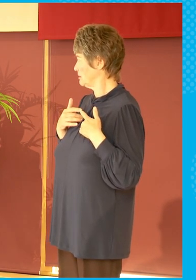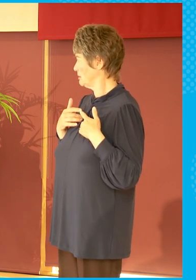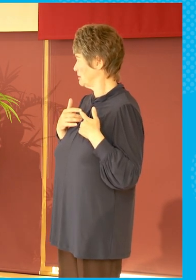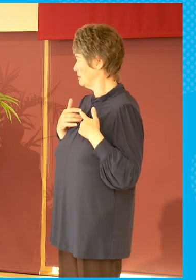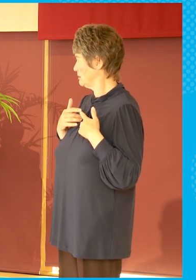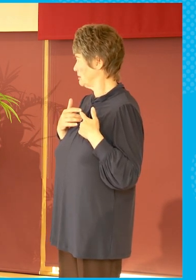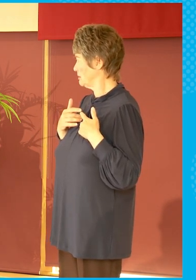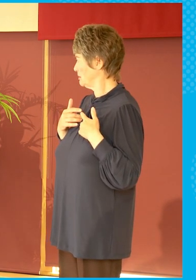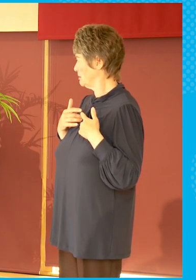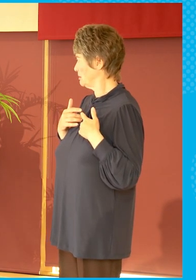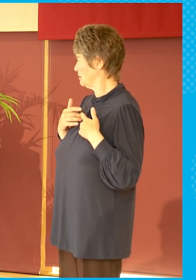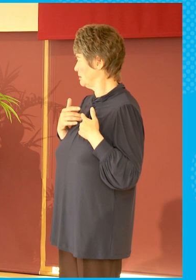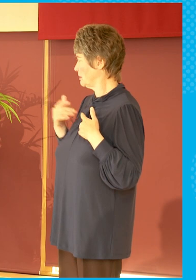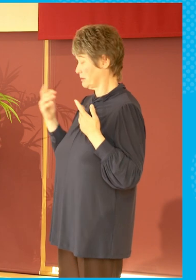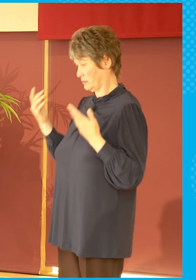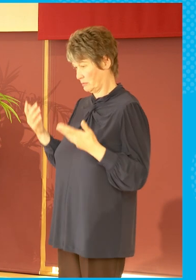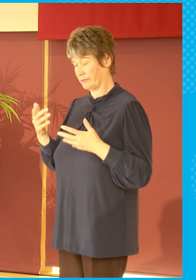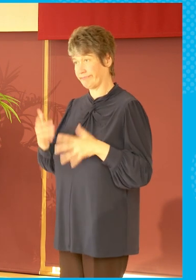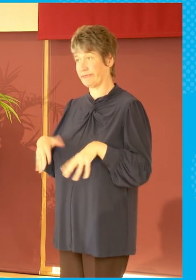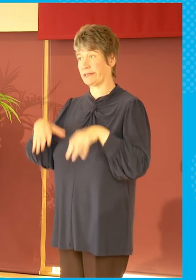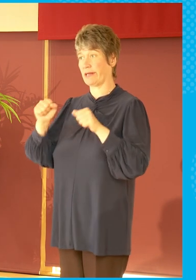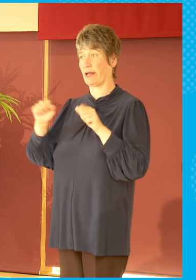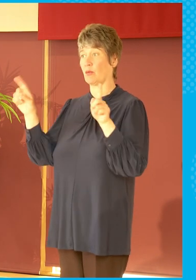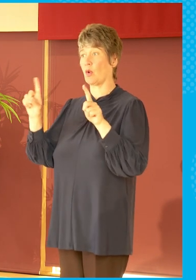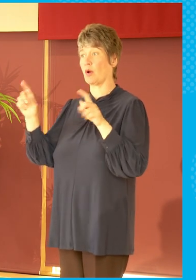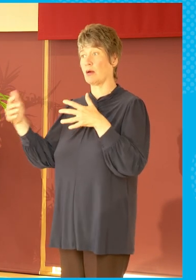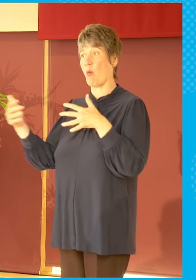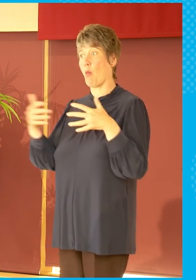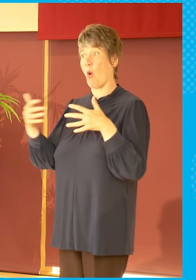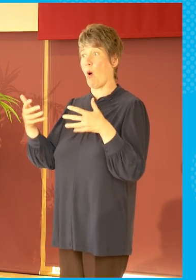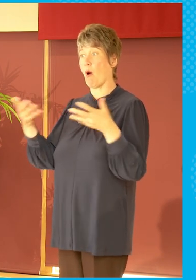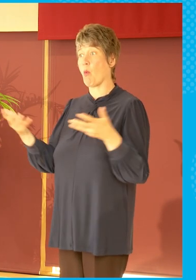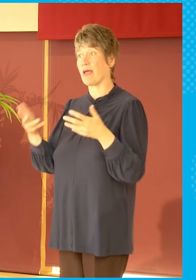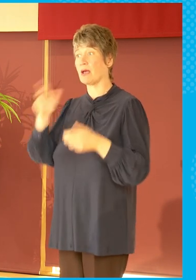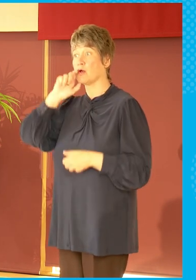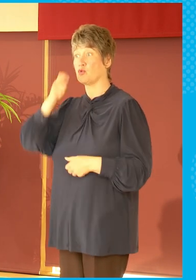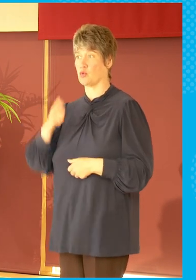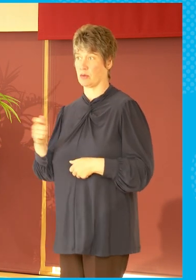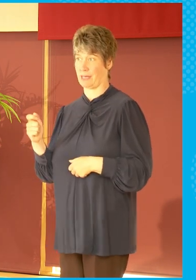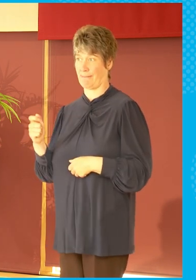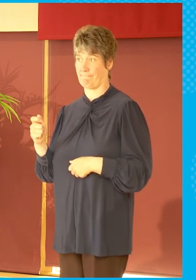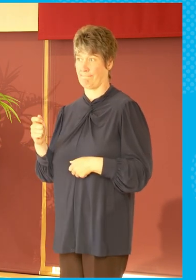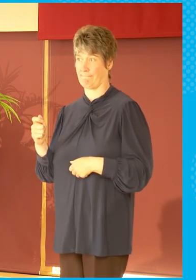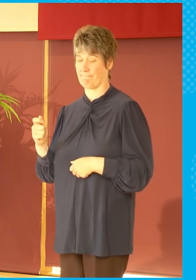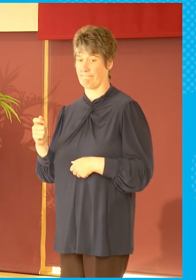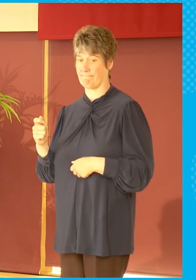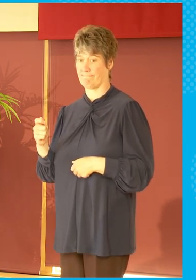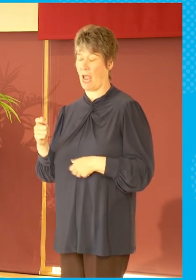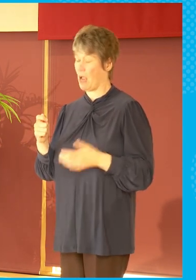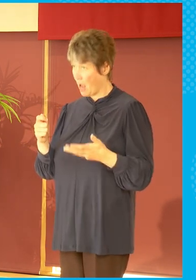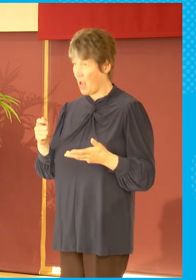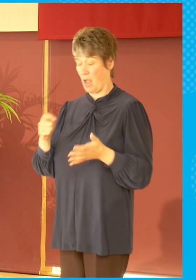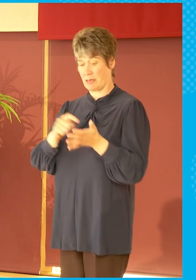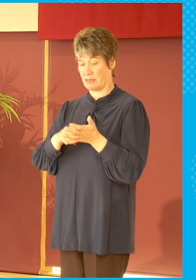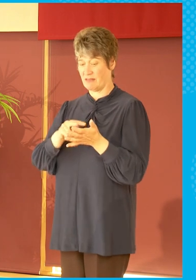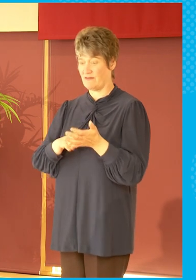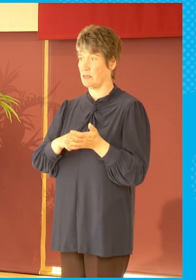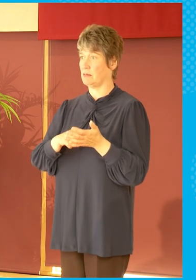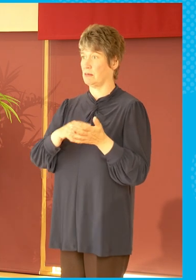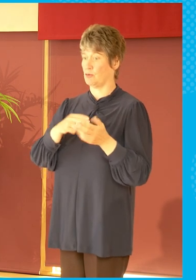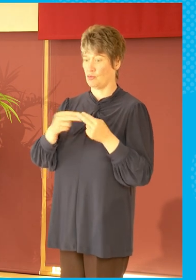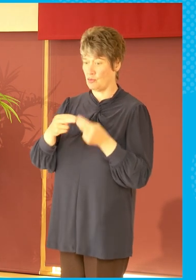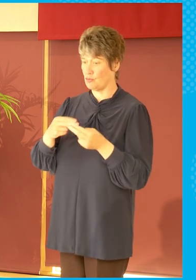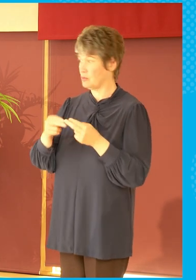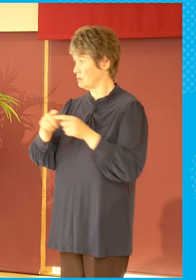the war in Ukraine started. And we did have an intense coverage of that for a long, long time. But over